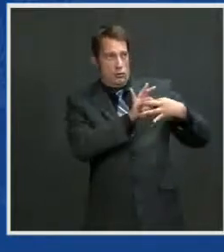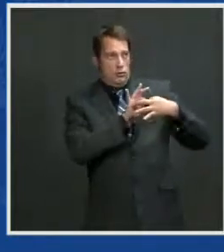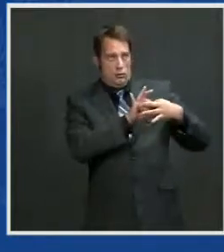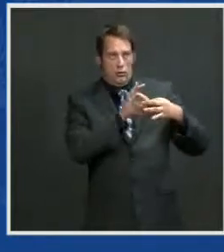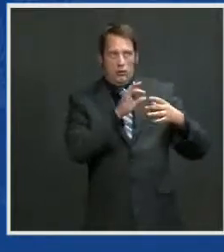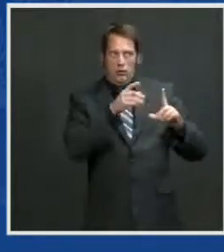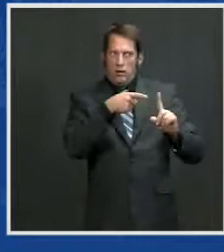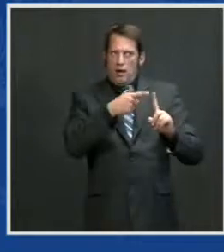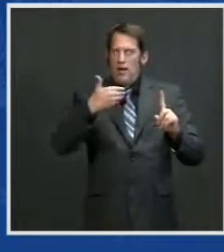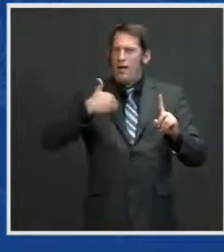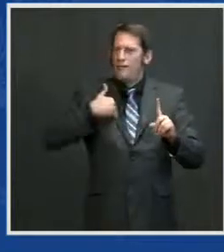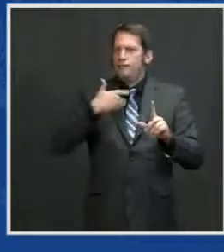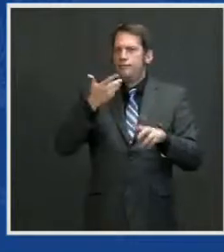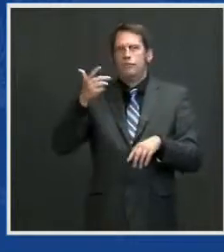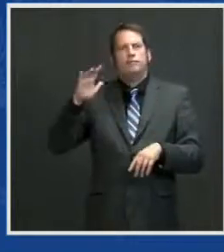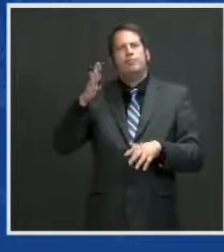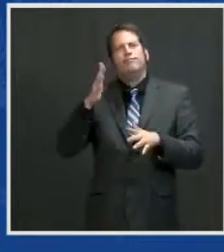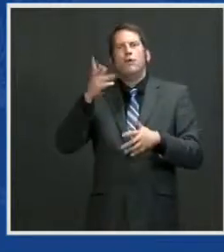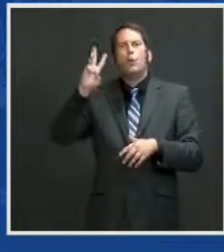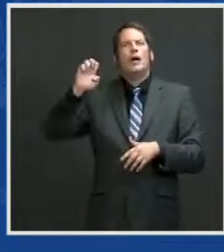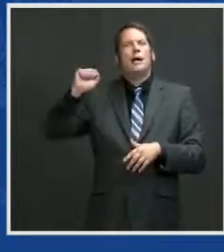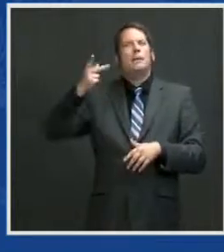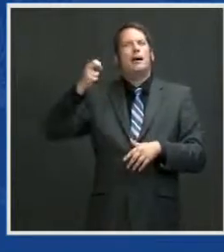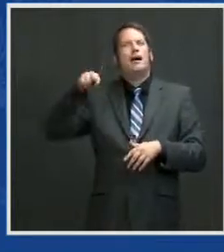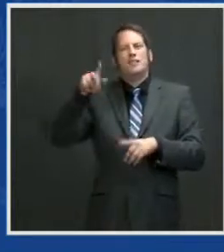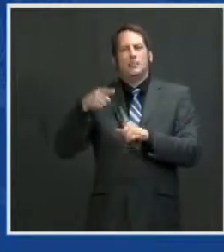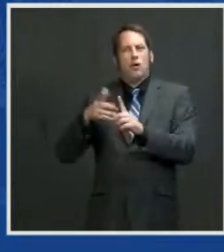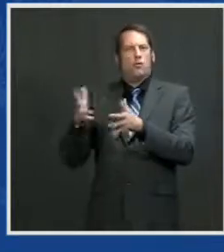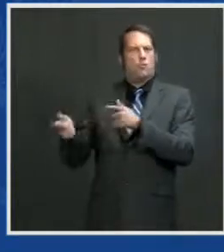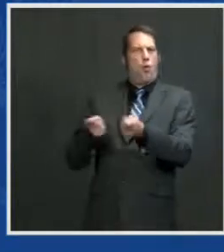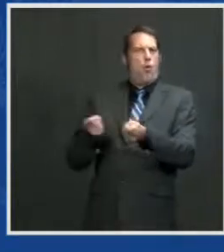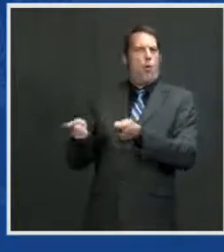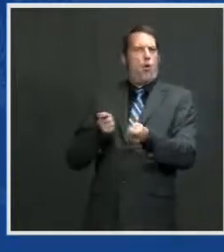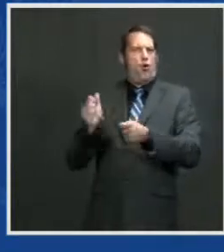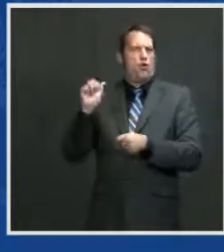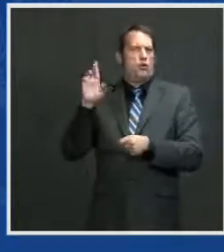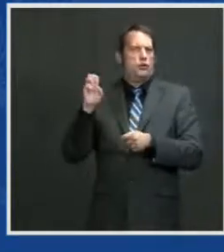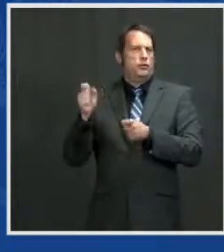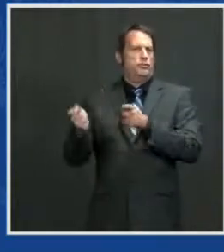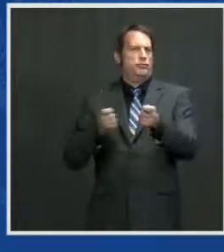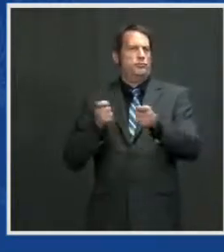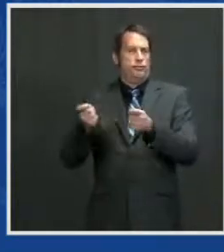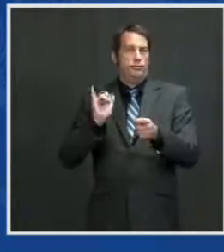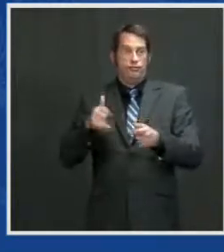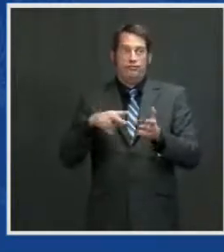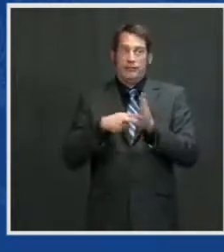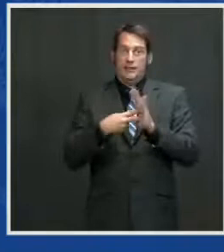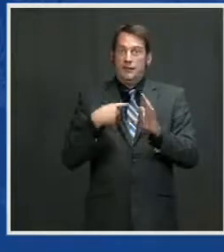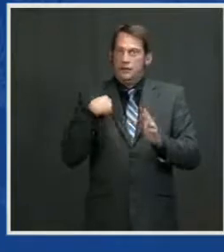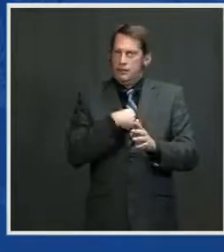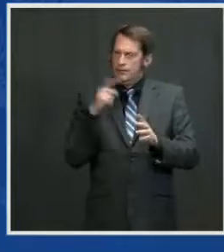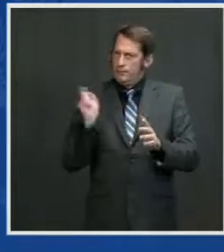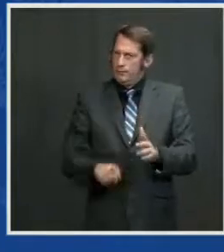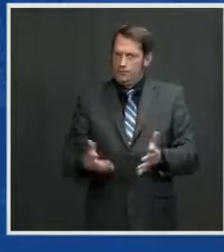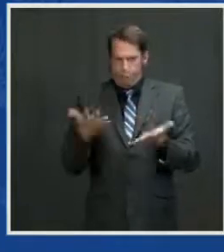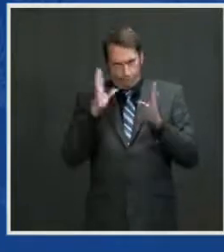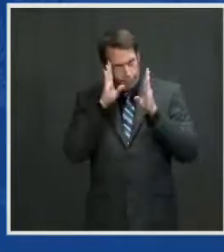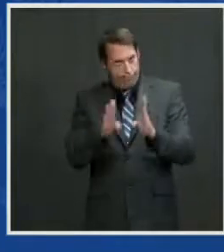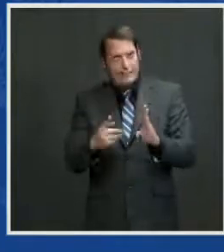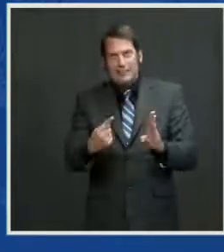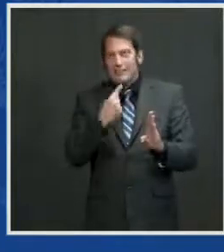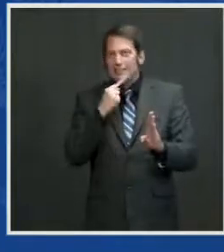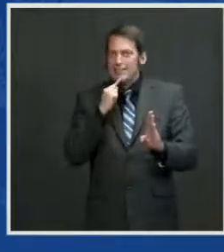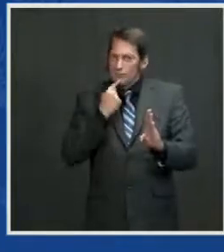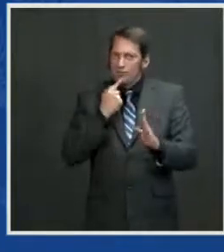seriously. But I've been clear, the United States will respond in a robust and